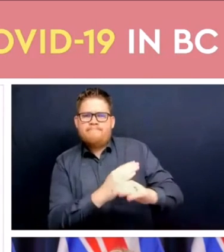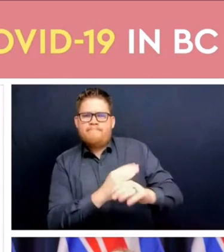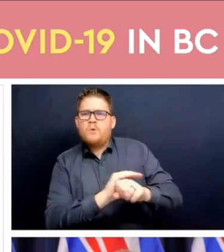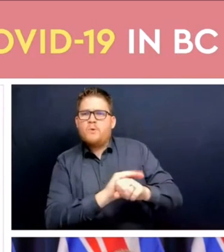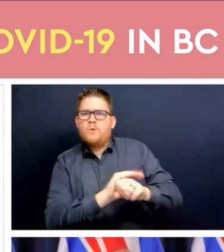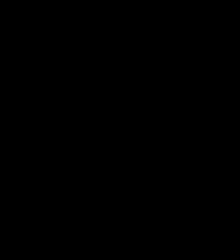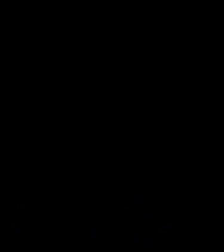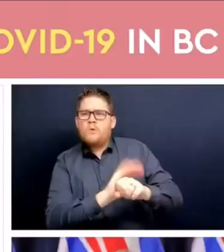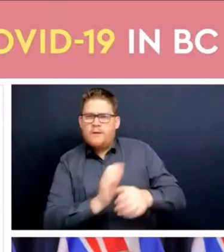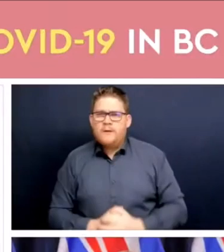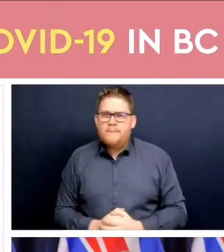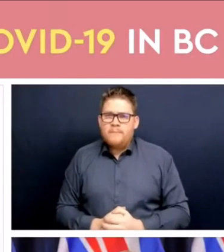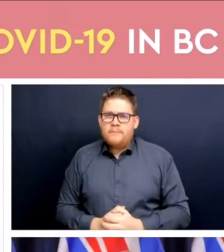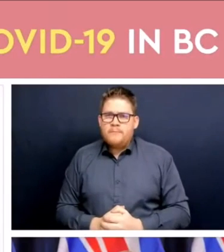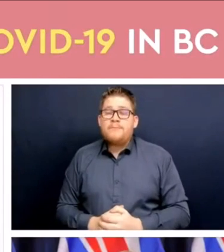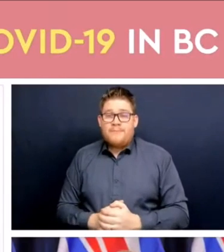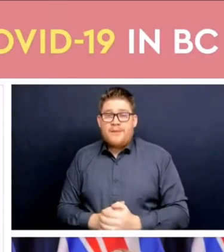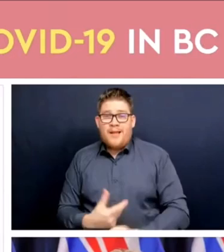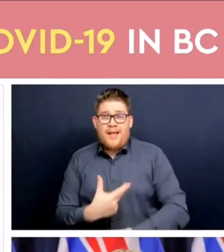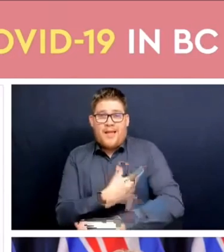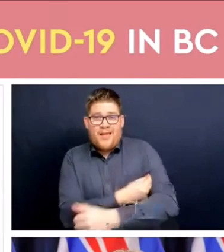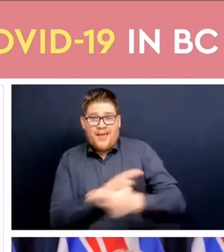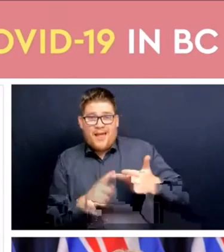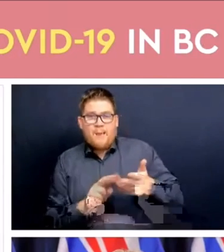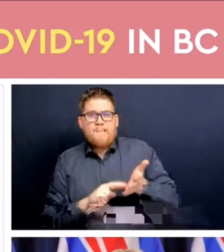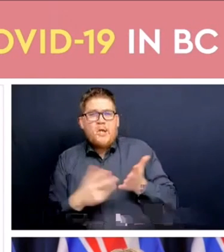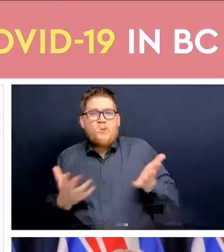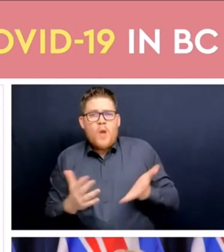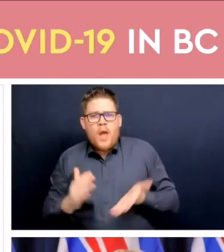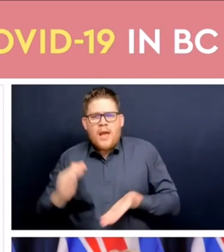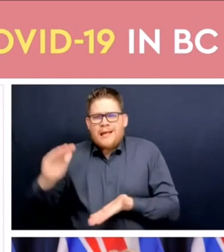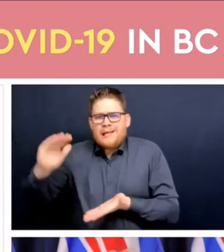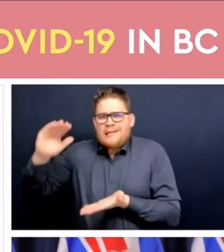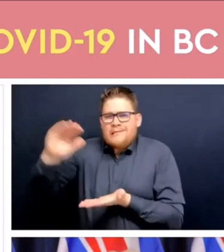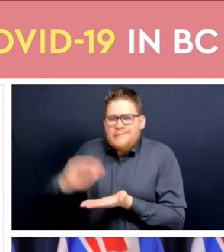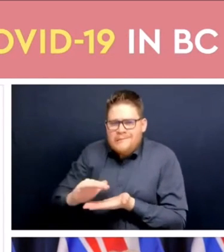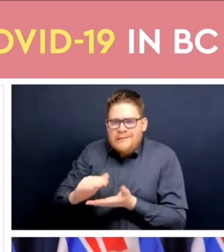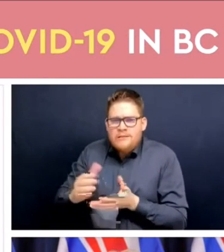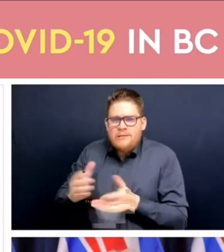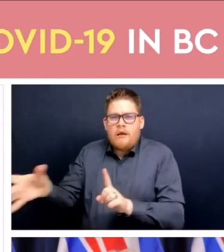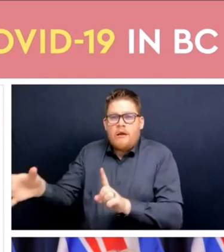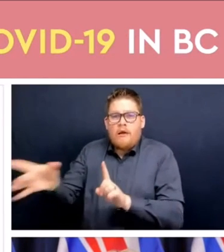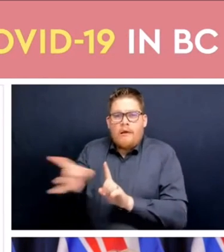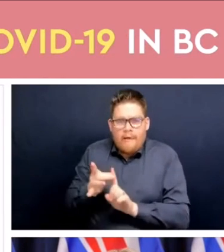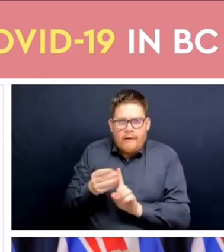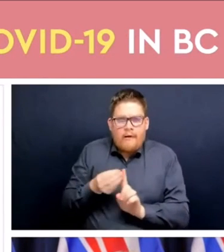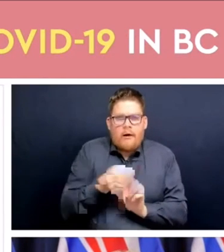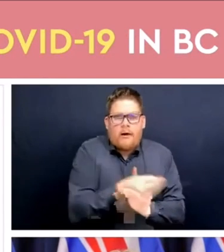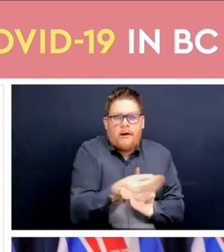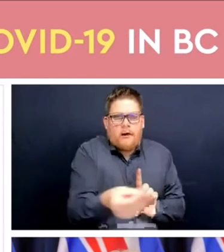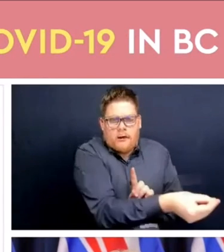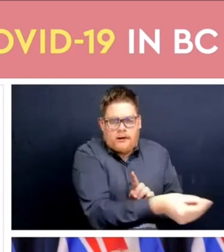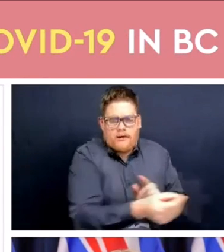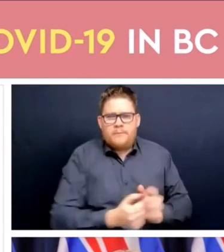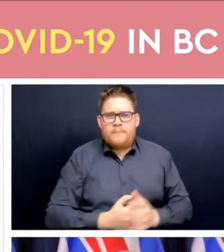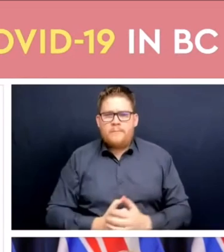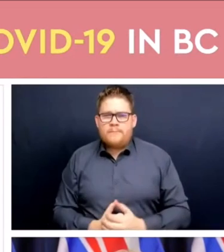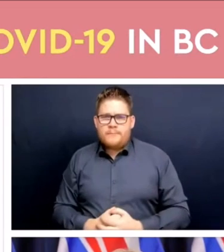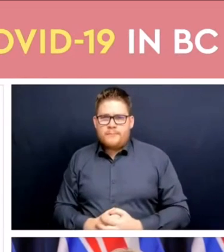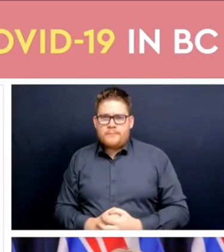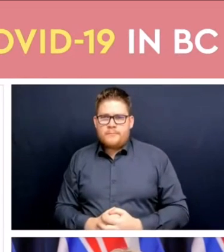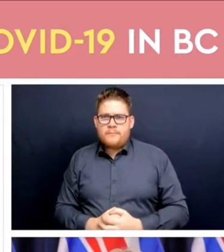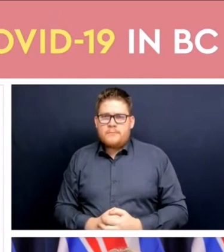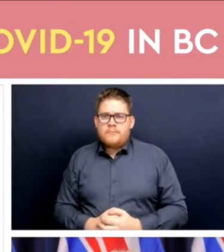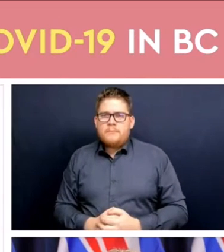infected and passing it on to others our public health measures some of which will continue will need to continue for the years ahead